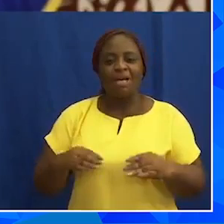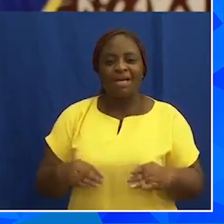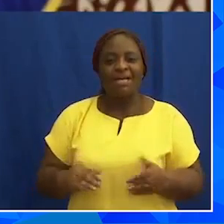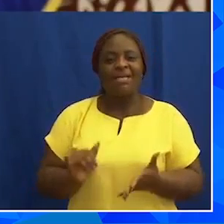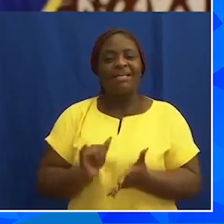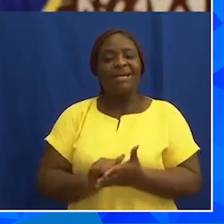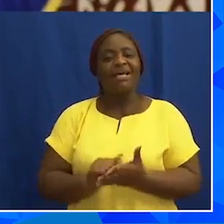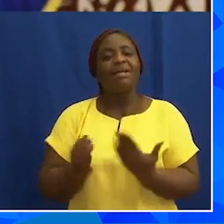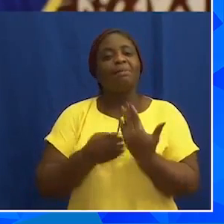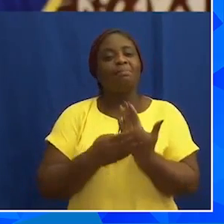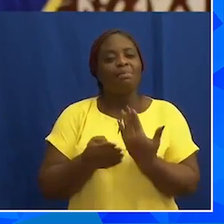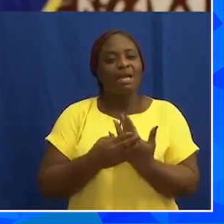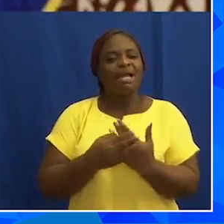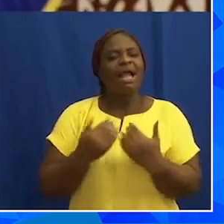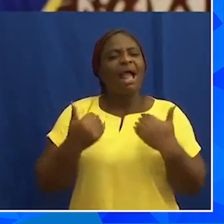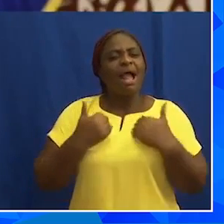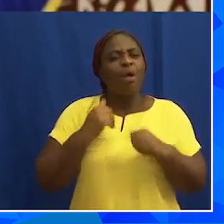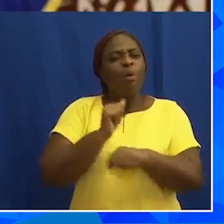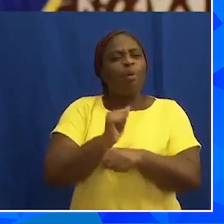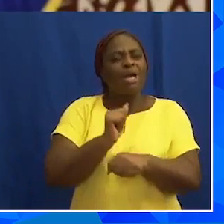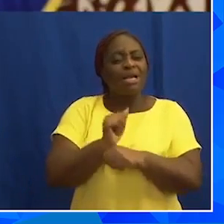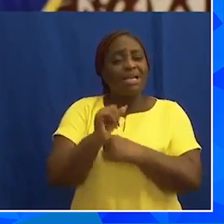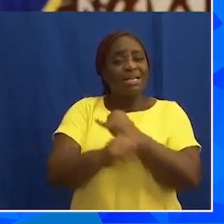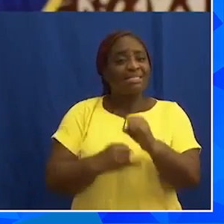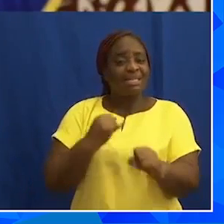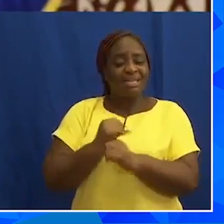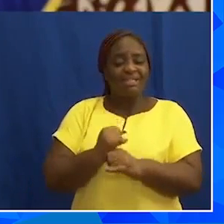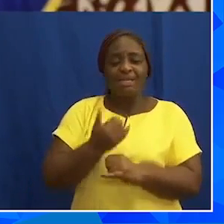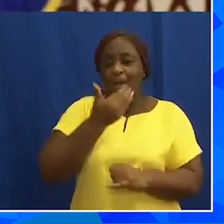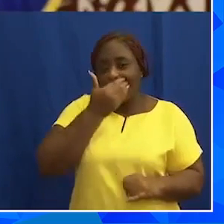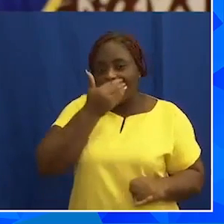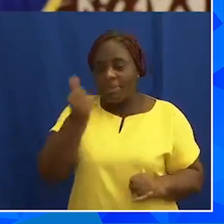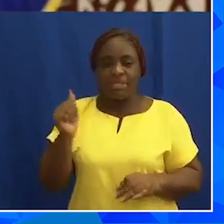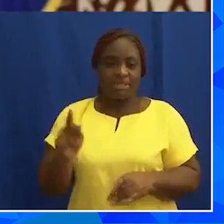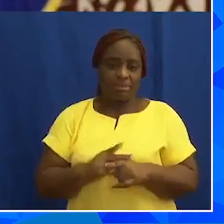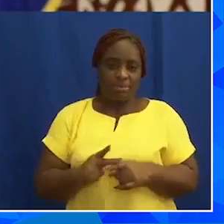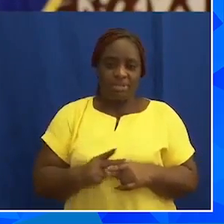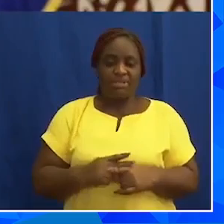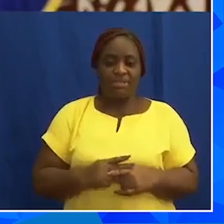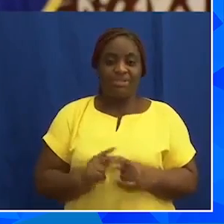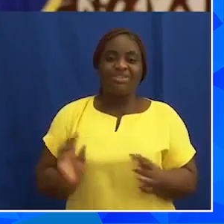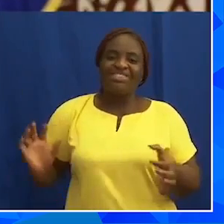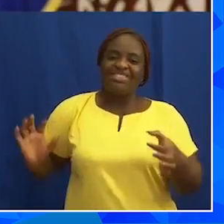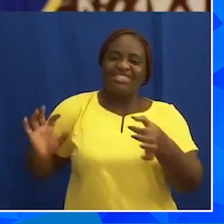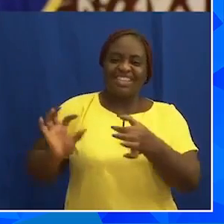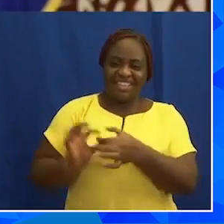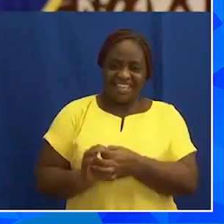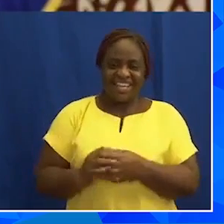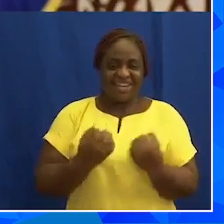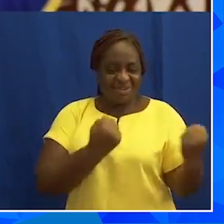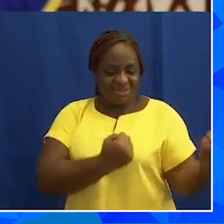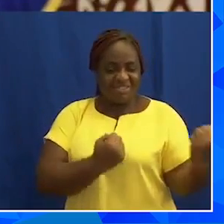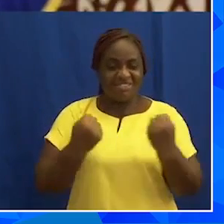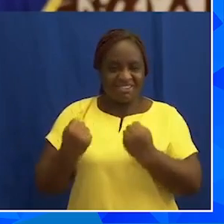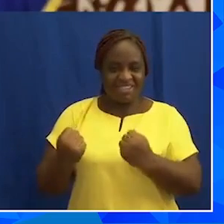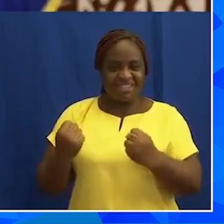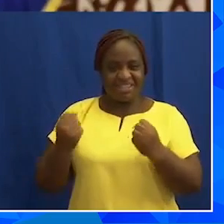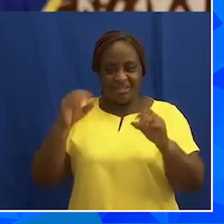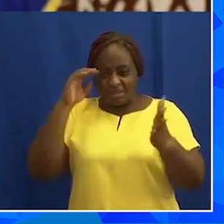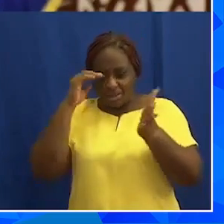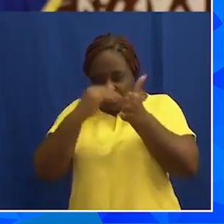Bureau operate along international best practices. Together with strengthened supervision,